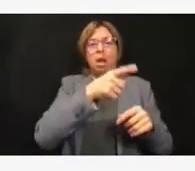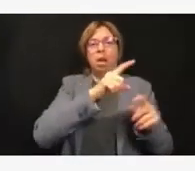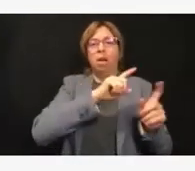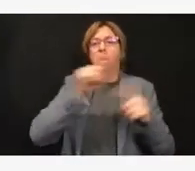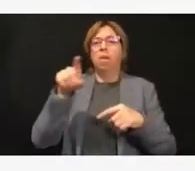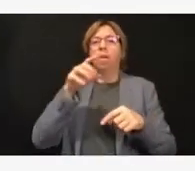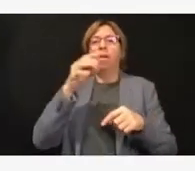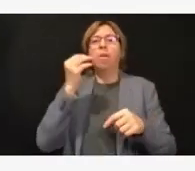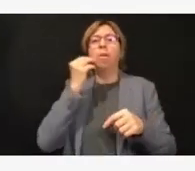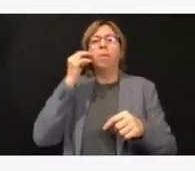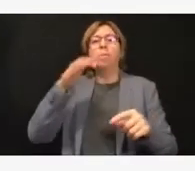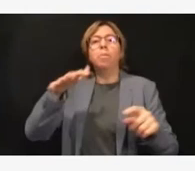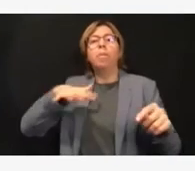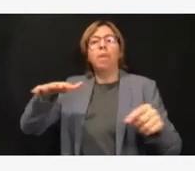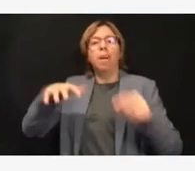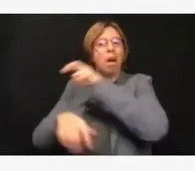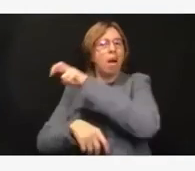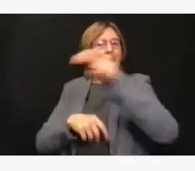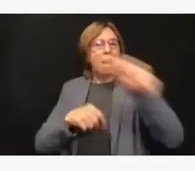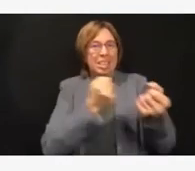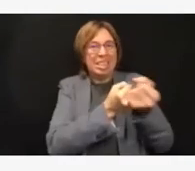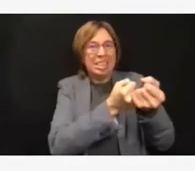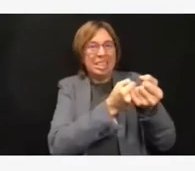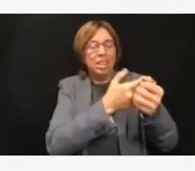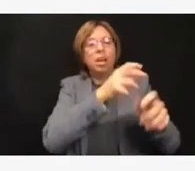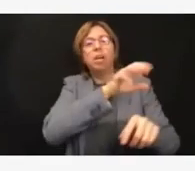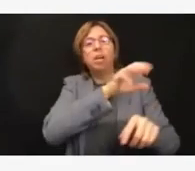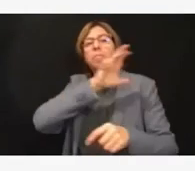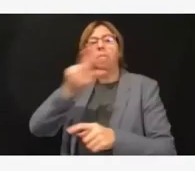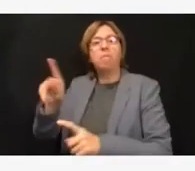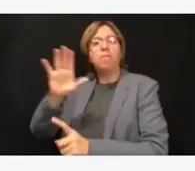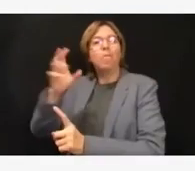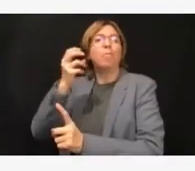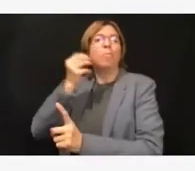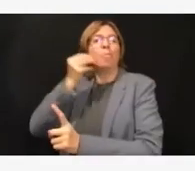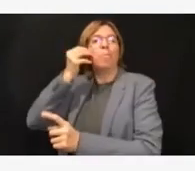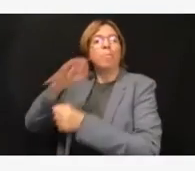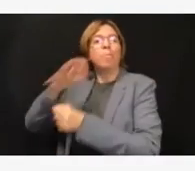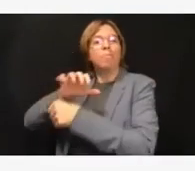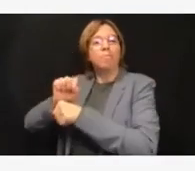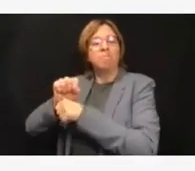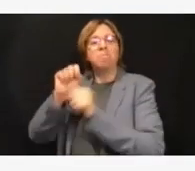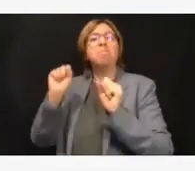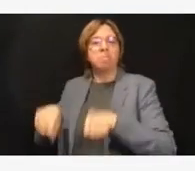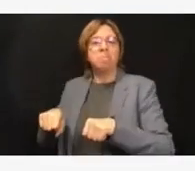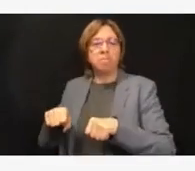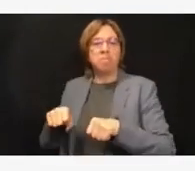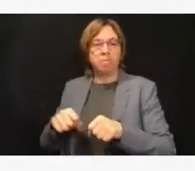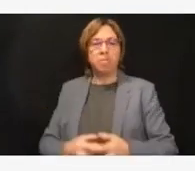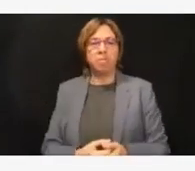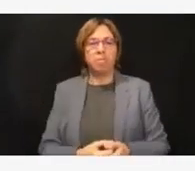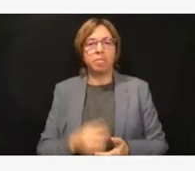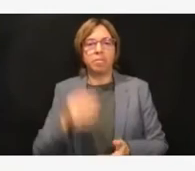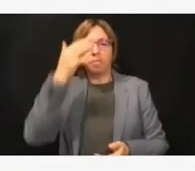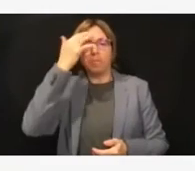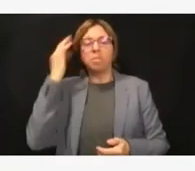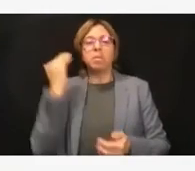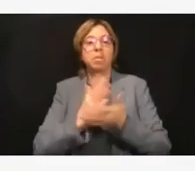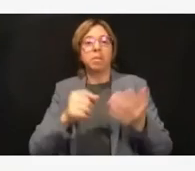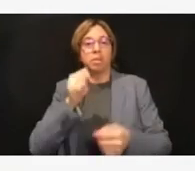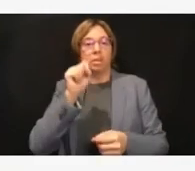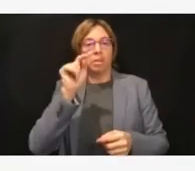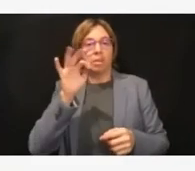and actually encourage our staff to take much needed time away. Our staffing ratios are